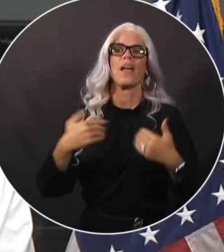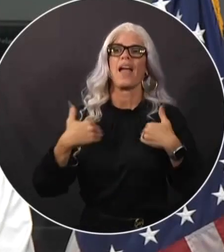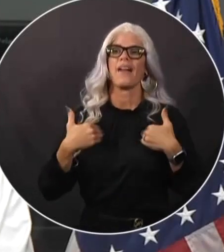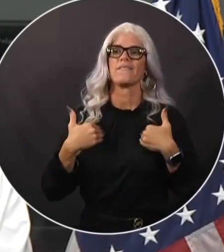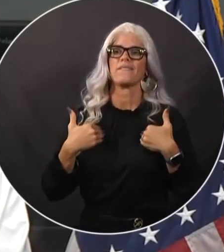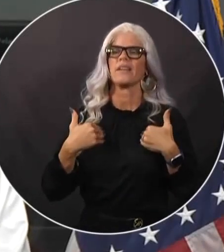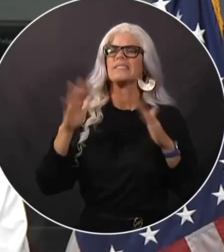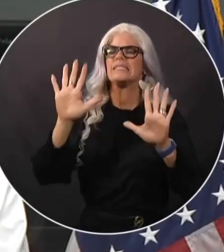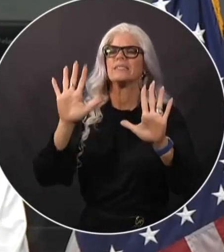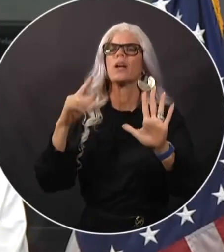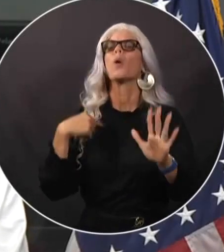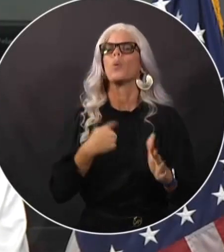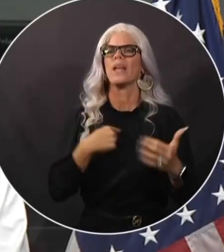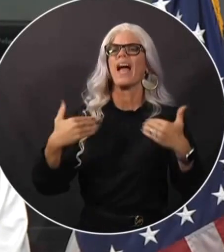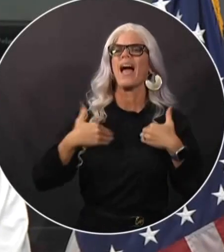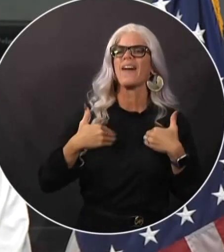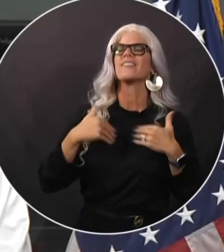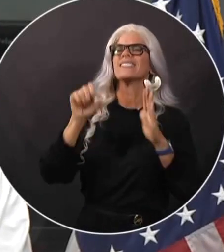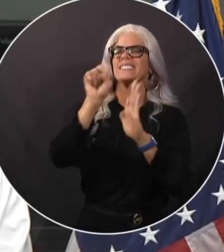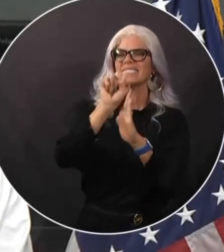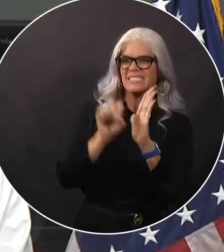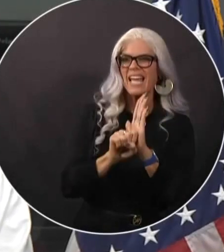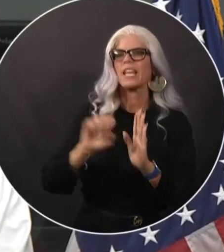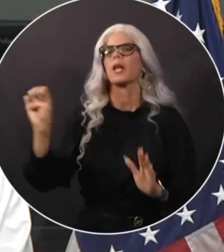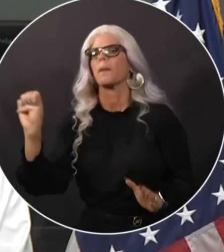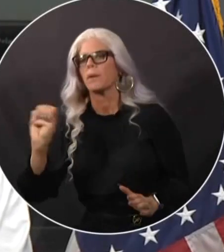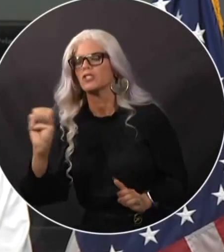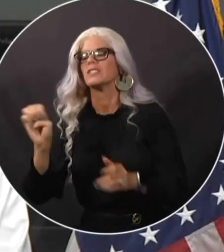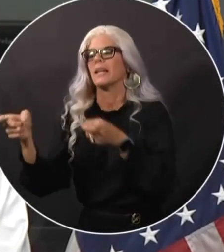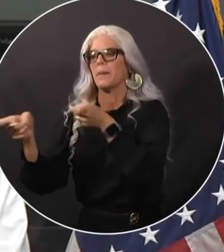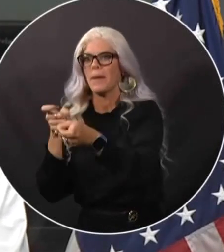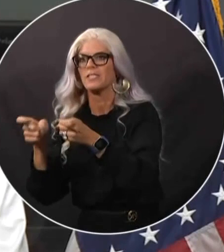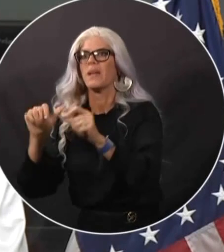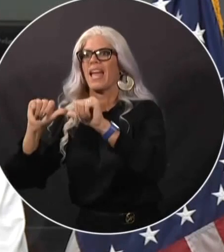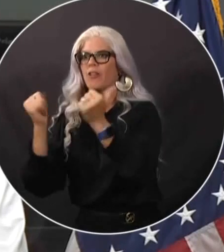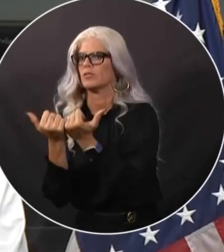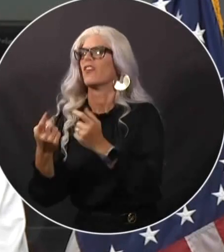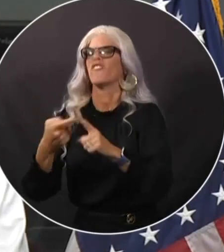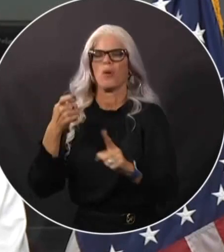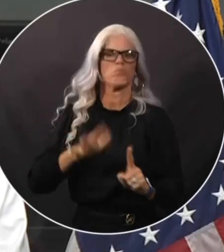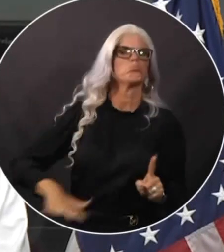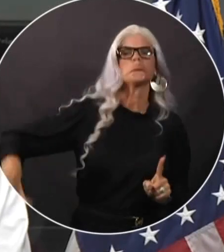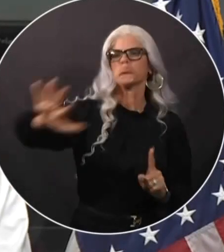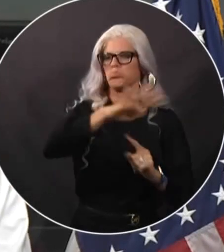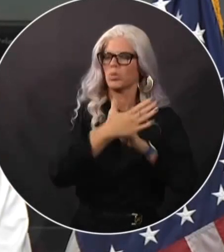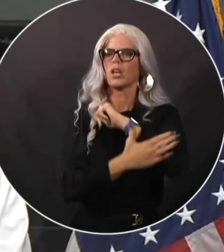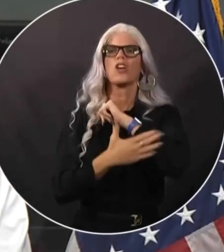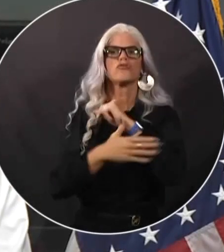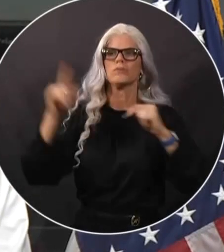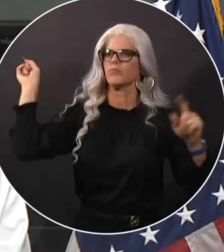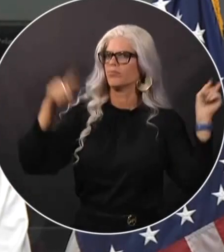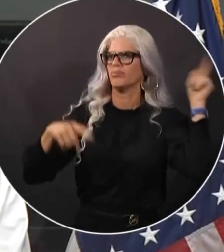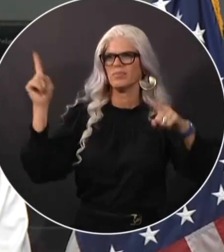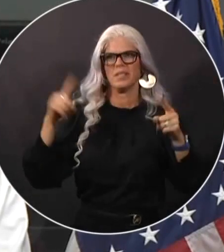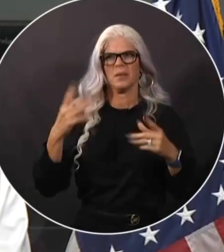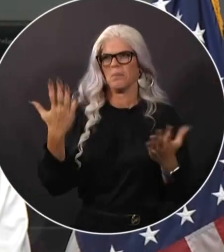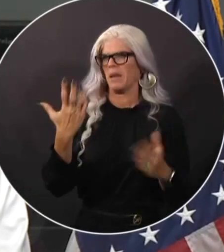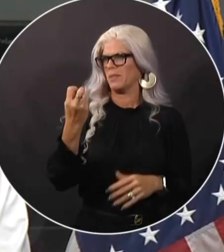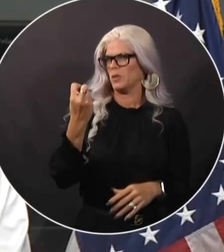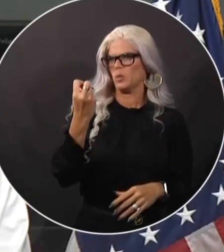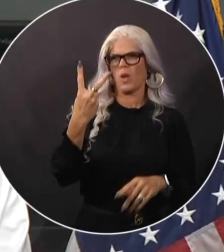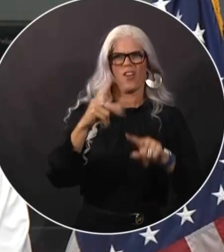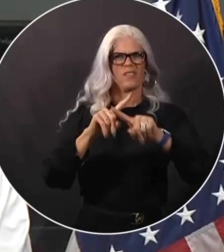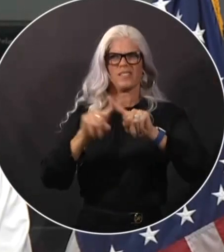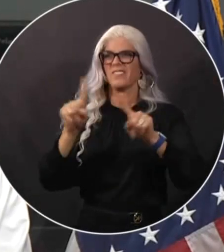state emergency management agencies from around the country that have mobilized. We have about a dozen stretching all the way from Montana and Colorado